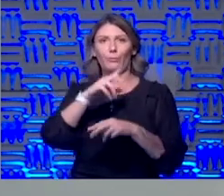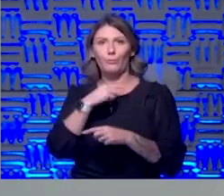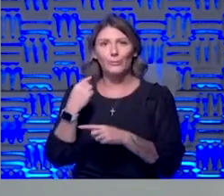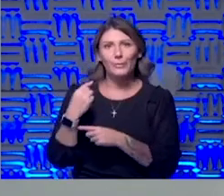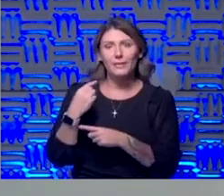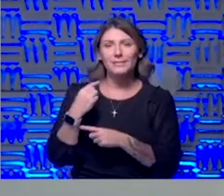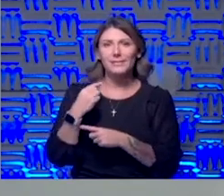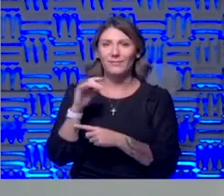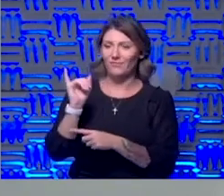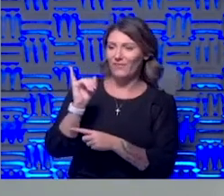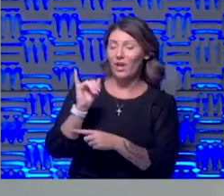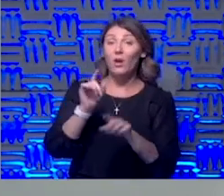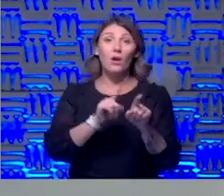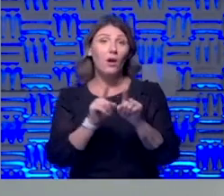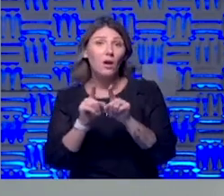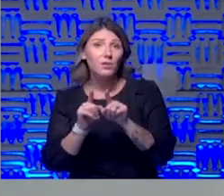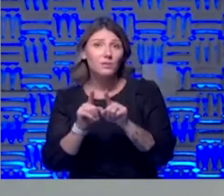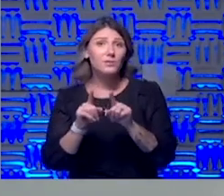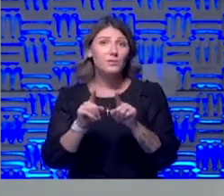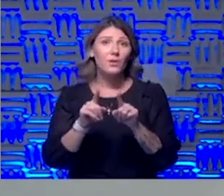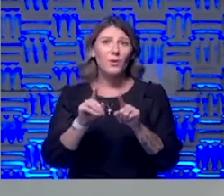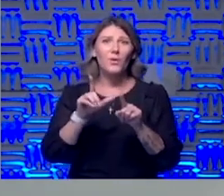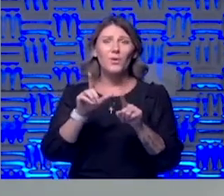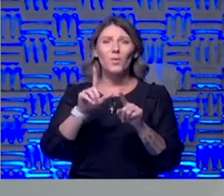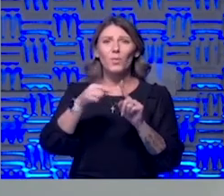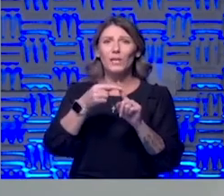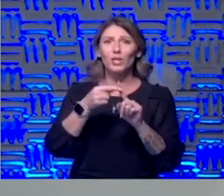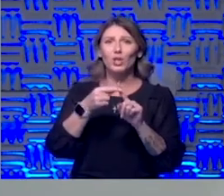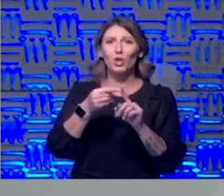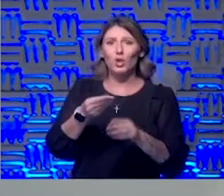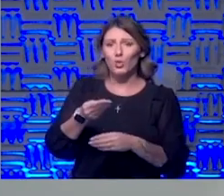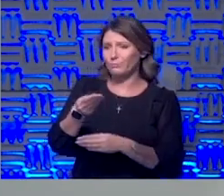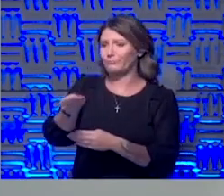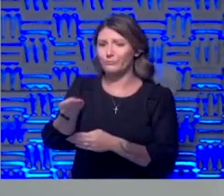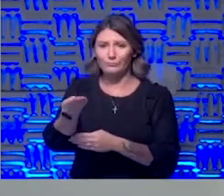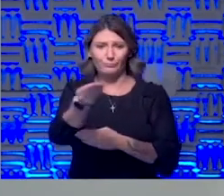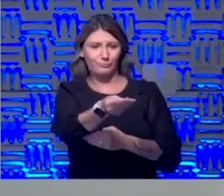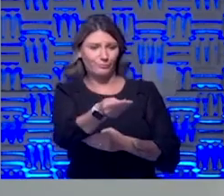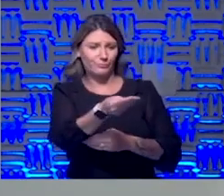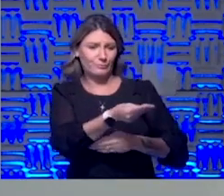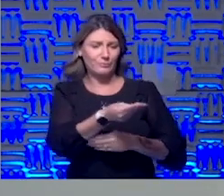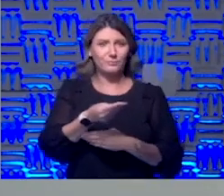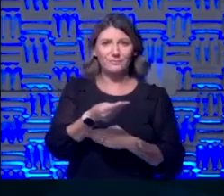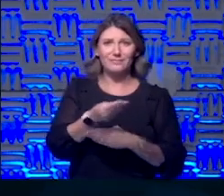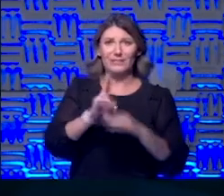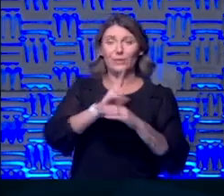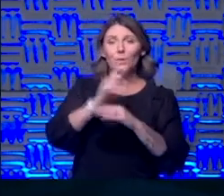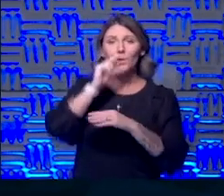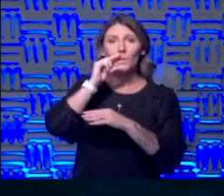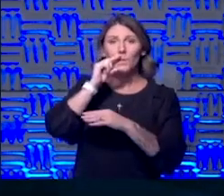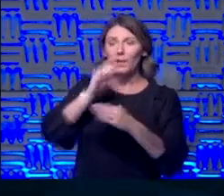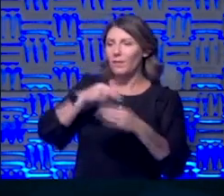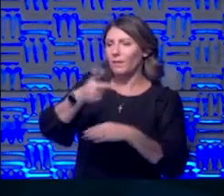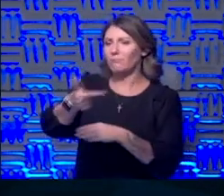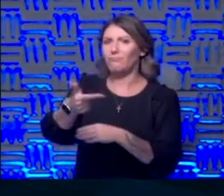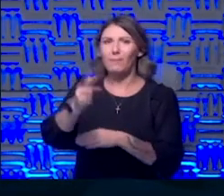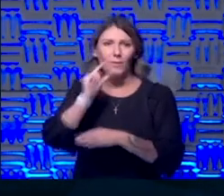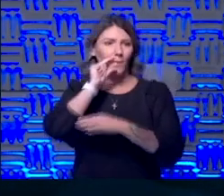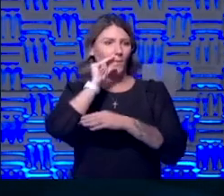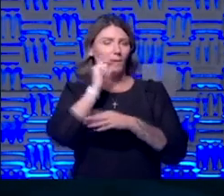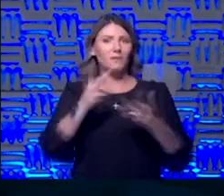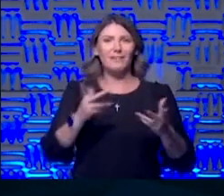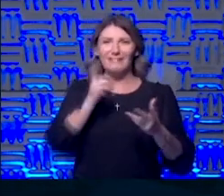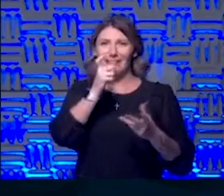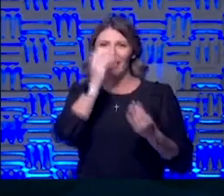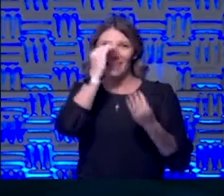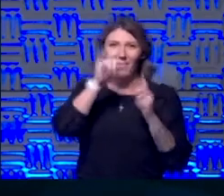infection but also they're passing one thing to another that they're breathing through and not even thinking about it okay